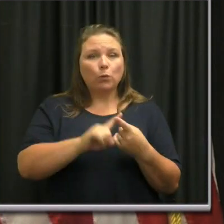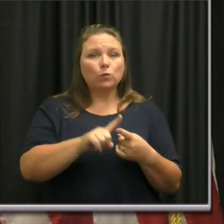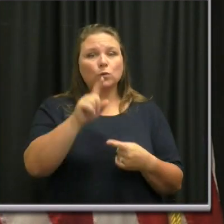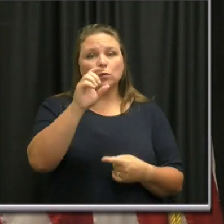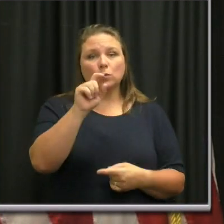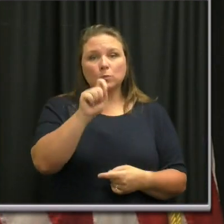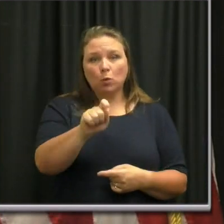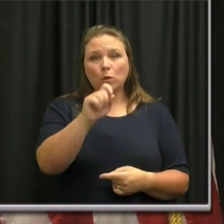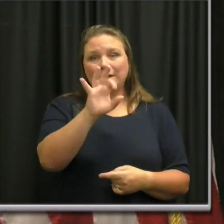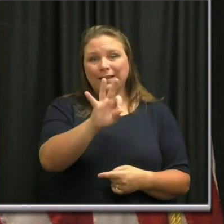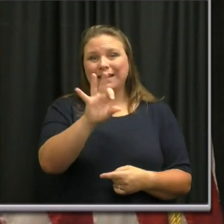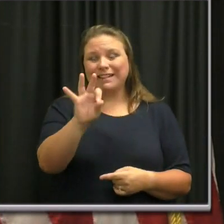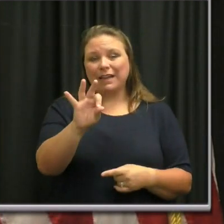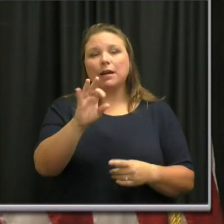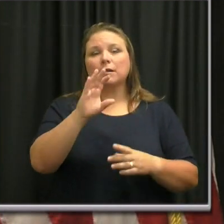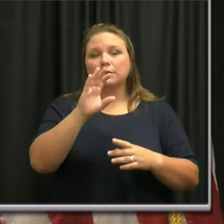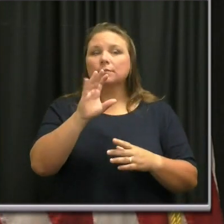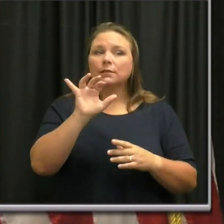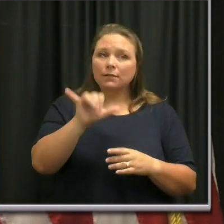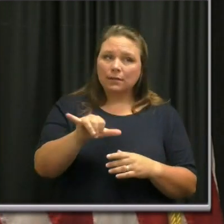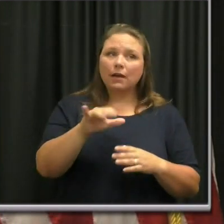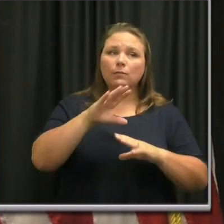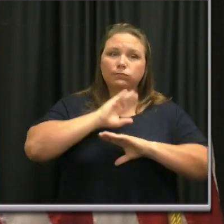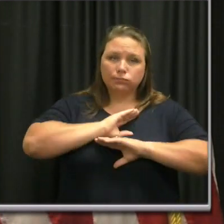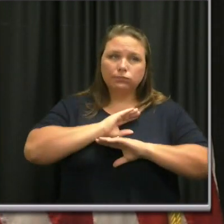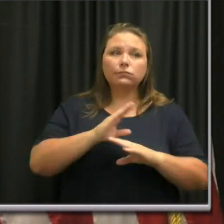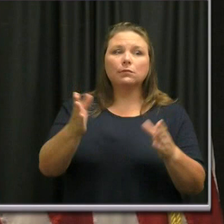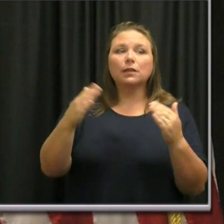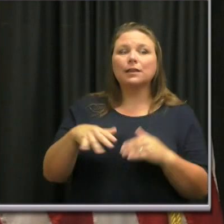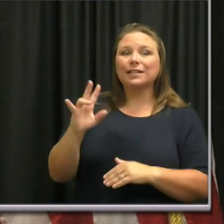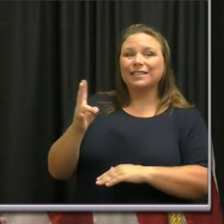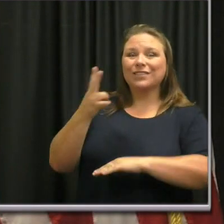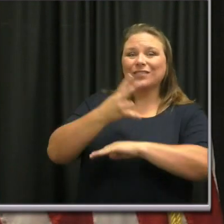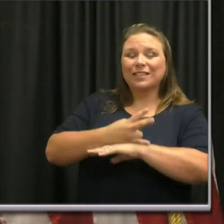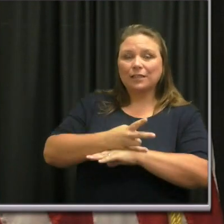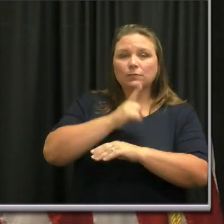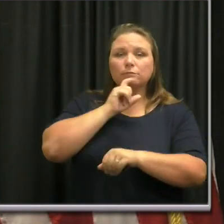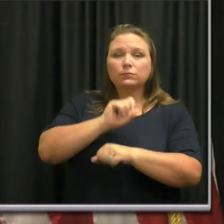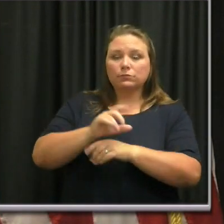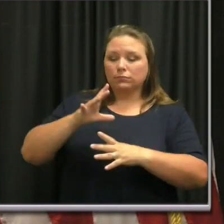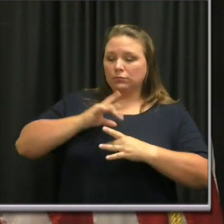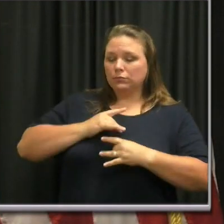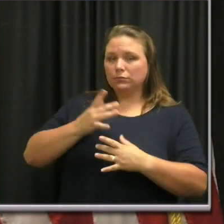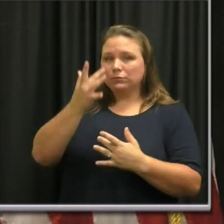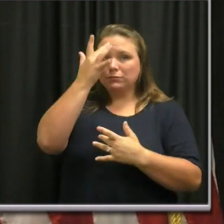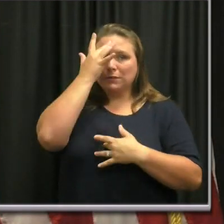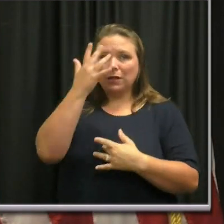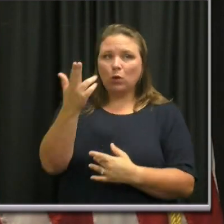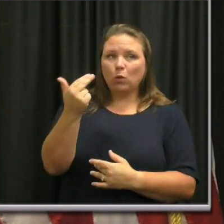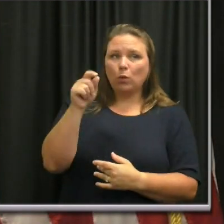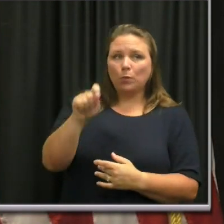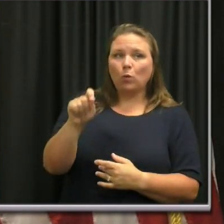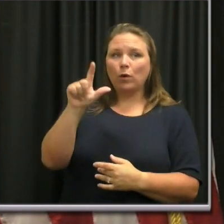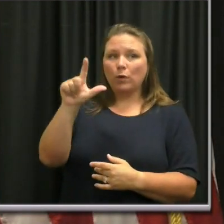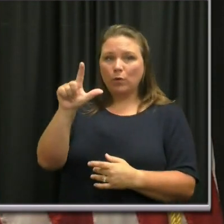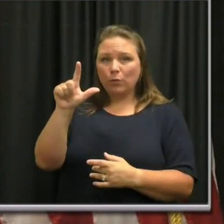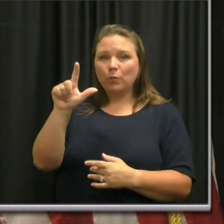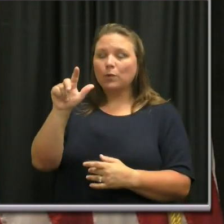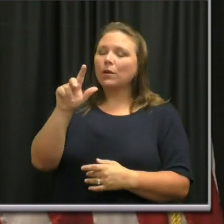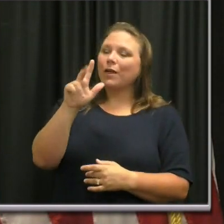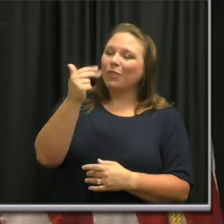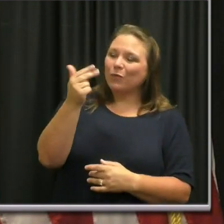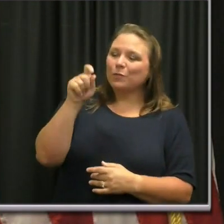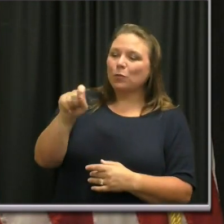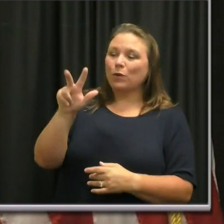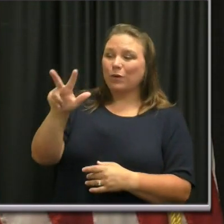at 0.99. And Nashville's seven-day positivity rate is at 13.3 percent down from